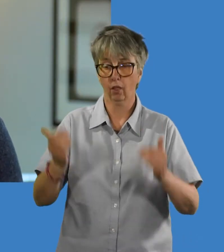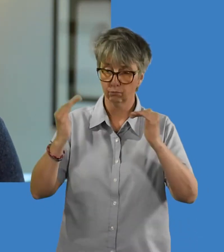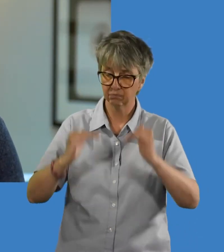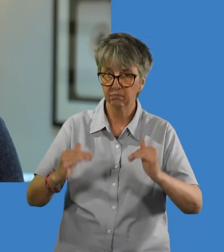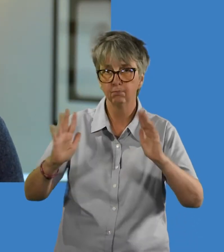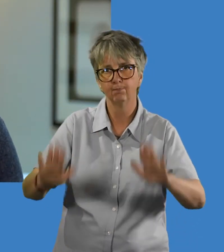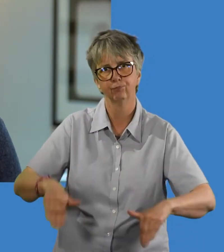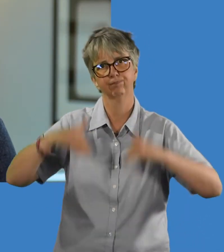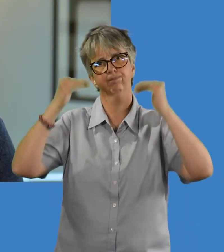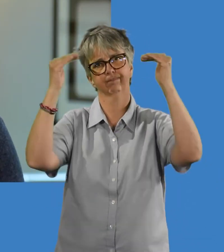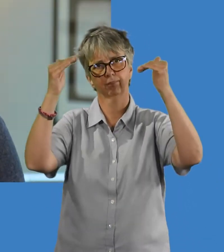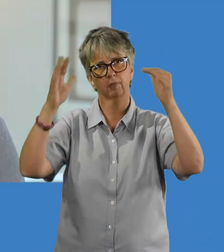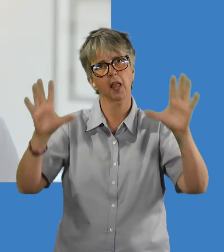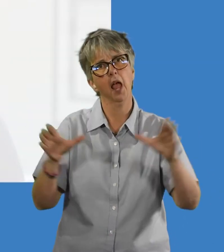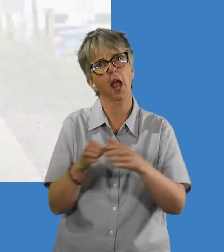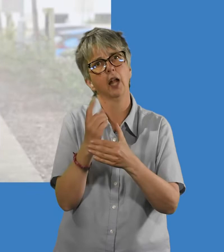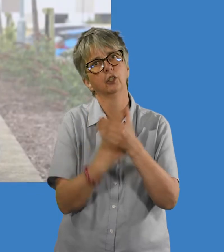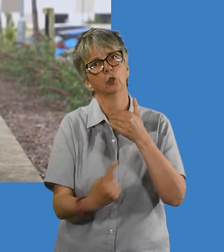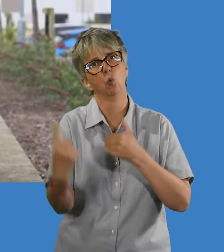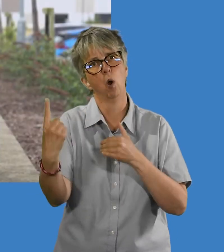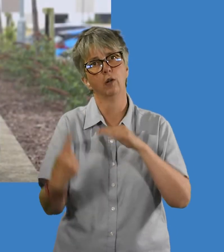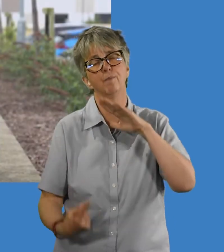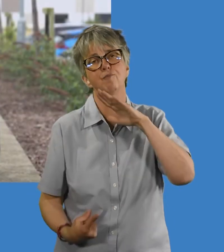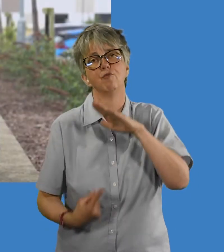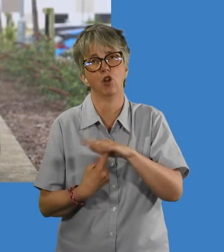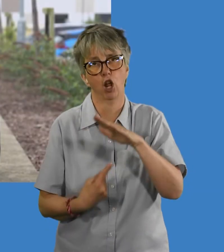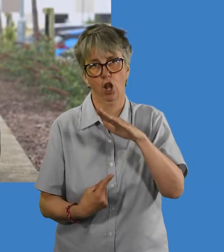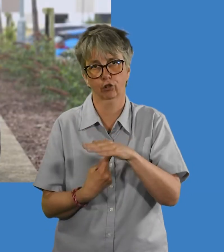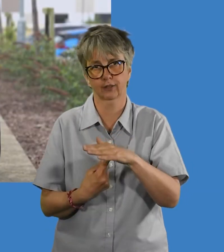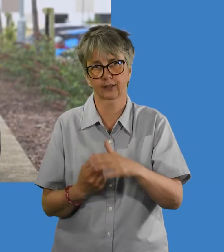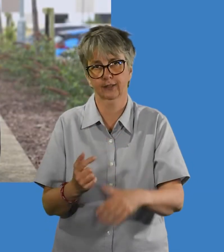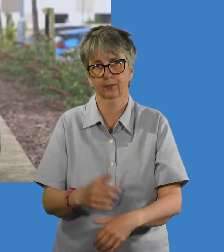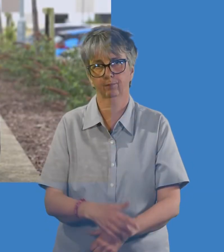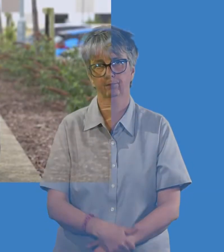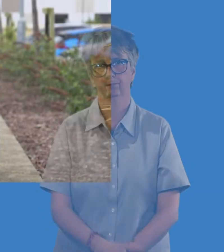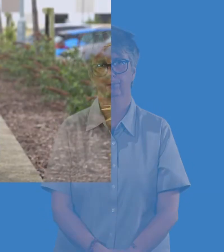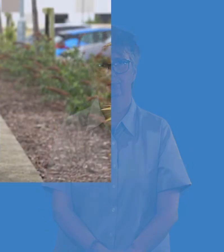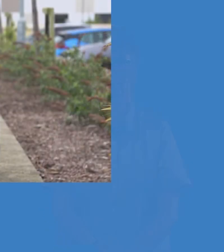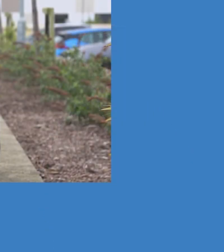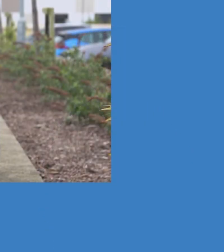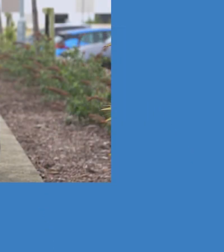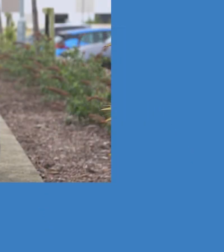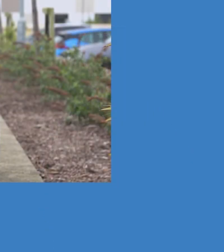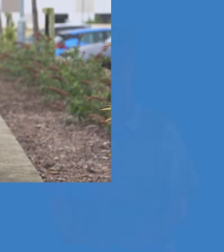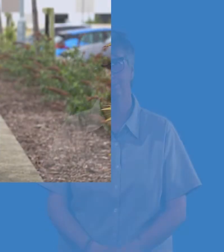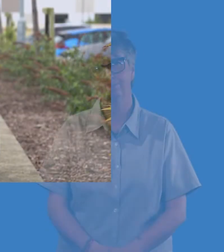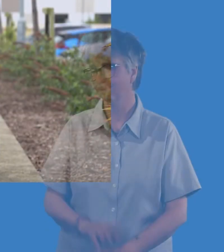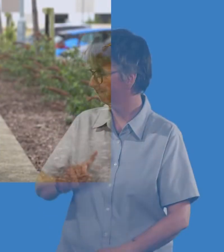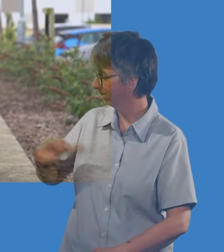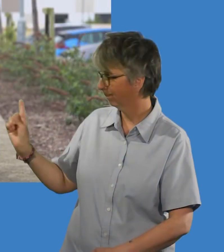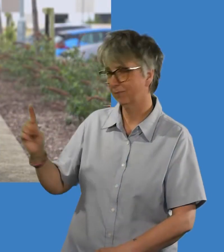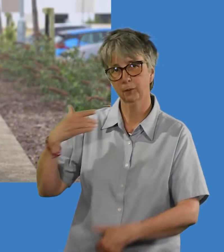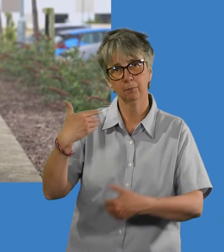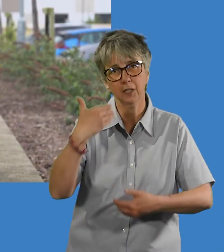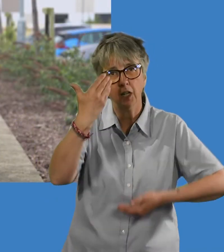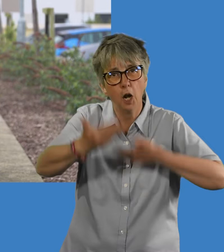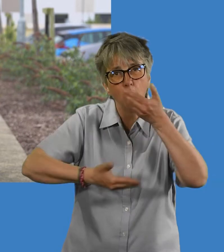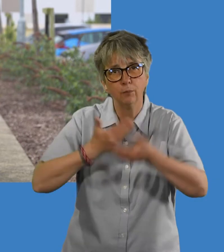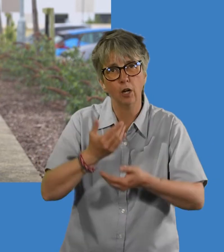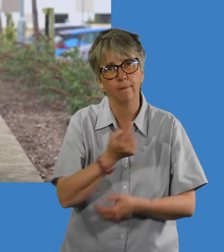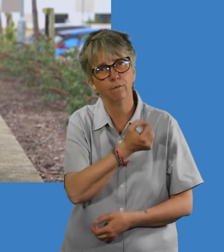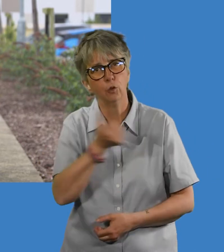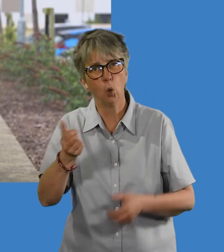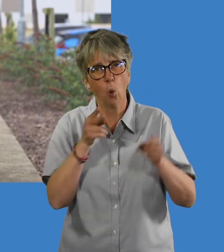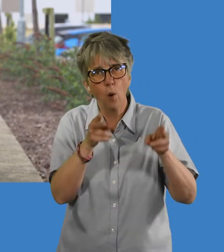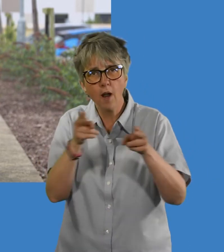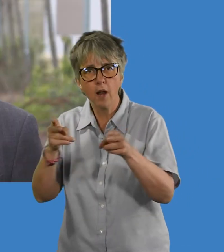Act as One priorities. Thanks Rosie. This film offers just a taste of the collaborative and partnership work we're involved in